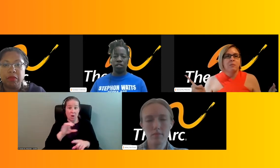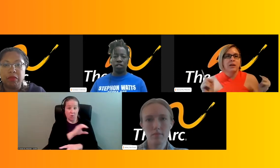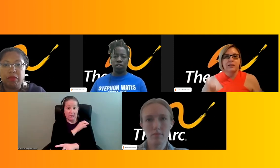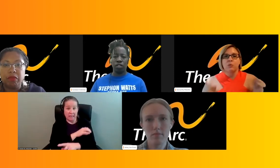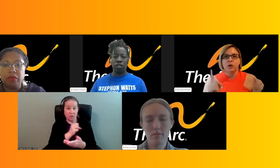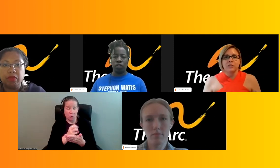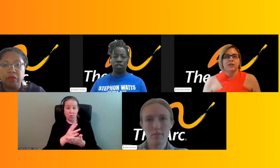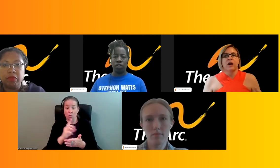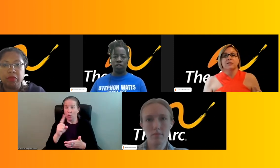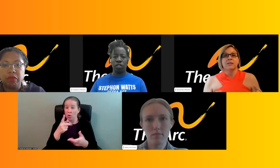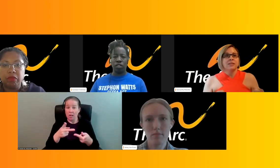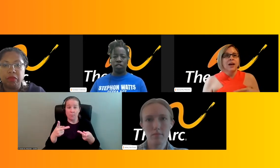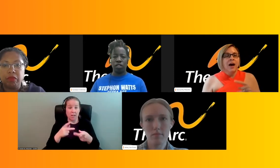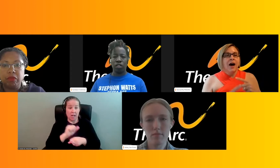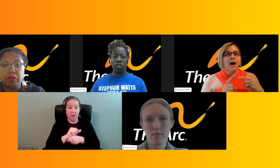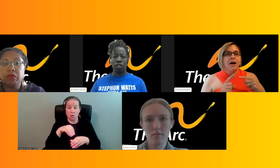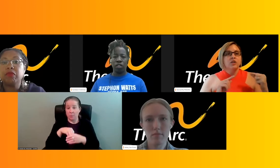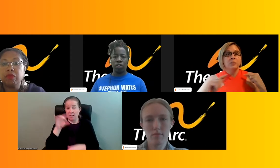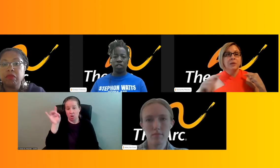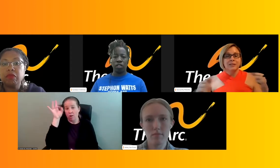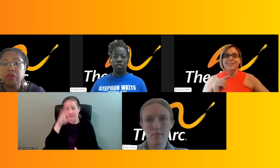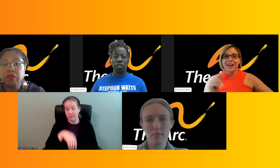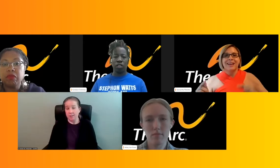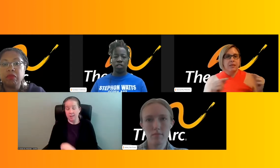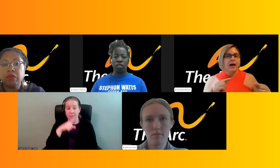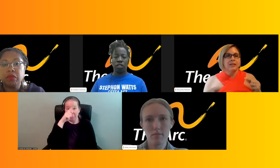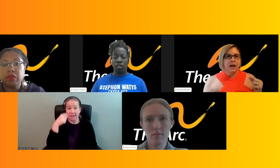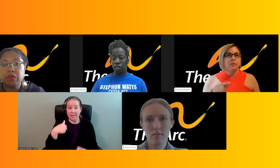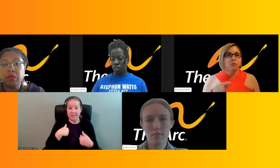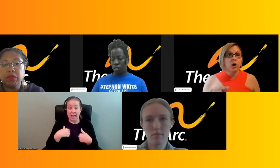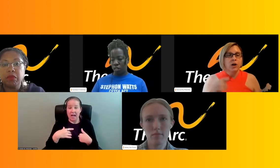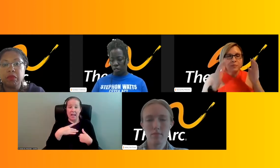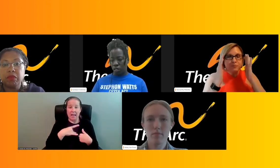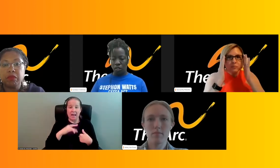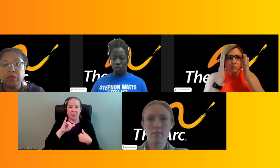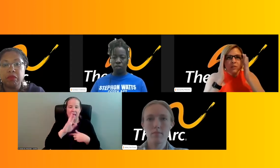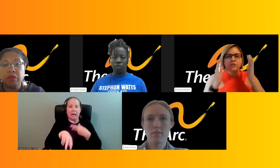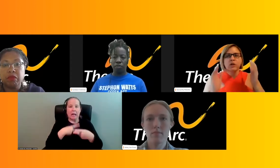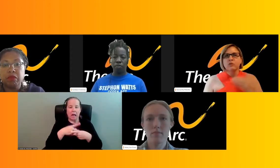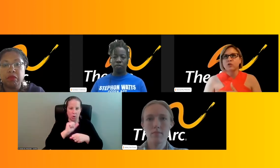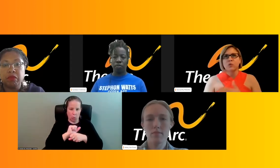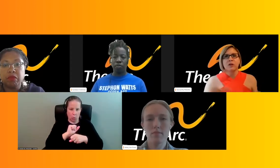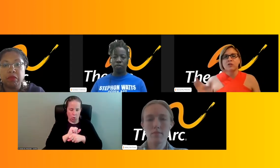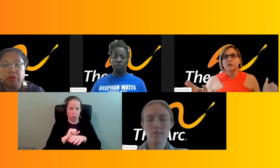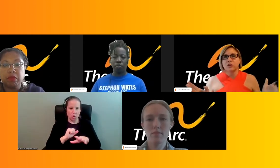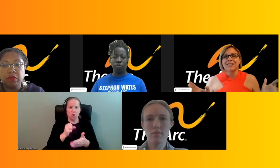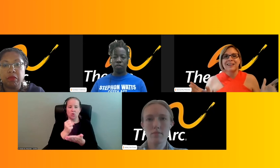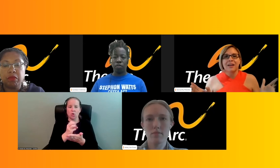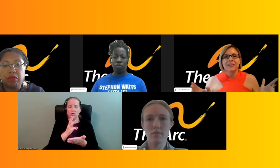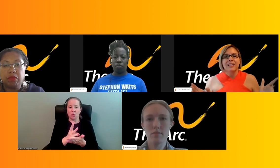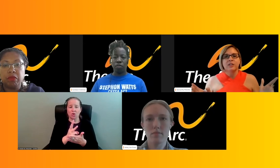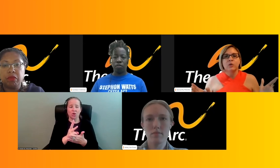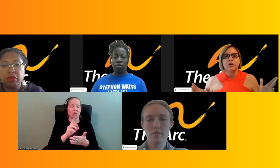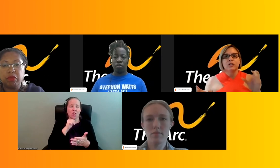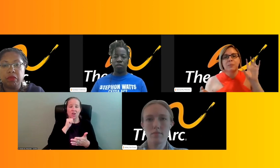only place I'd work is in crisis, just because I like that type of work. So social workers are certainly